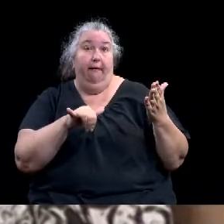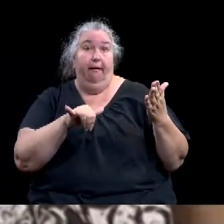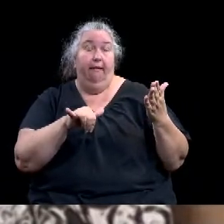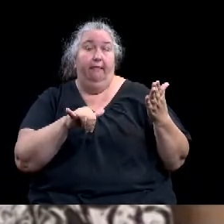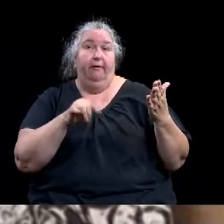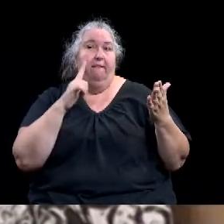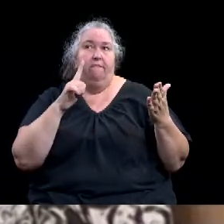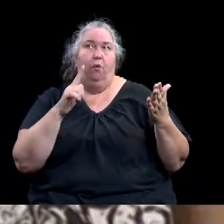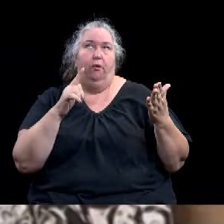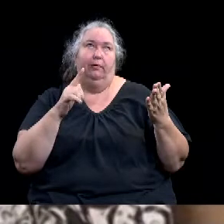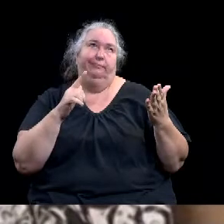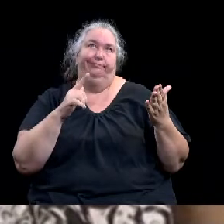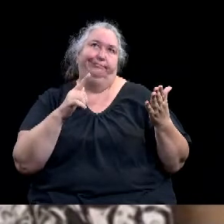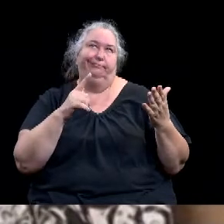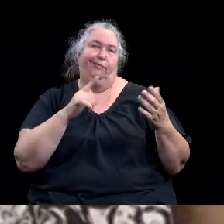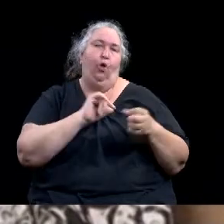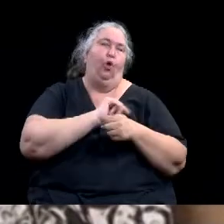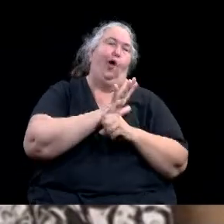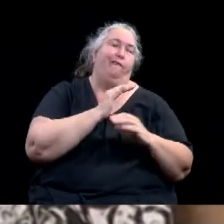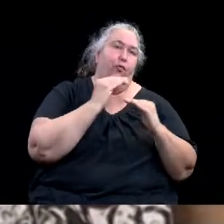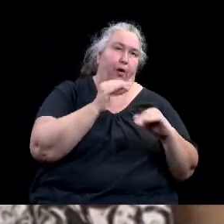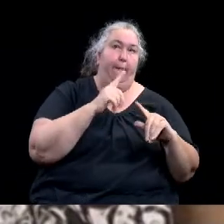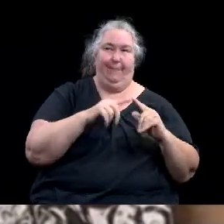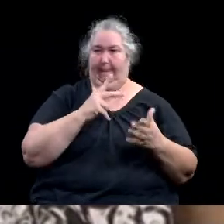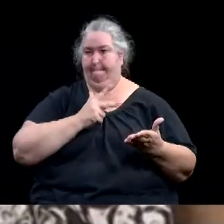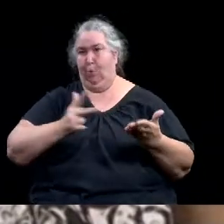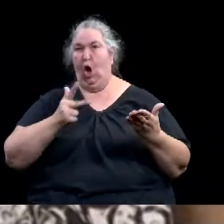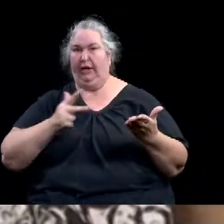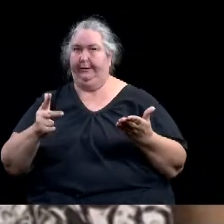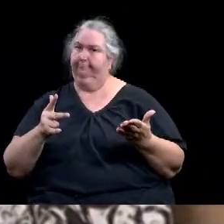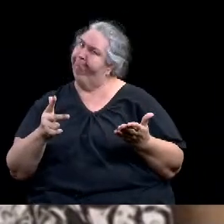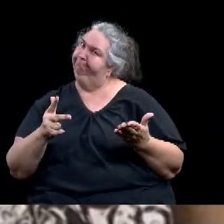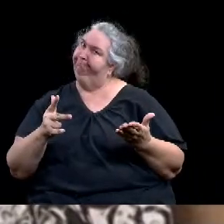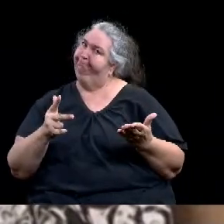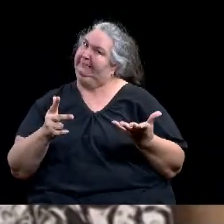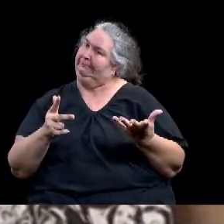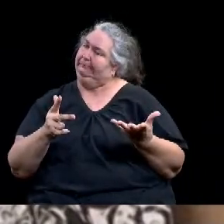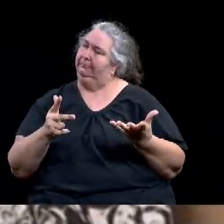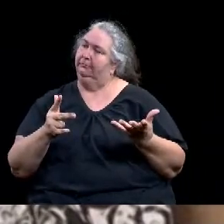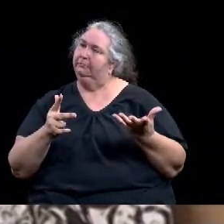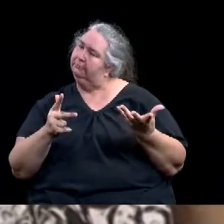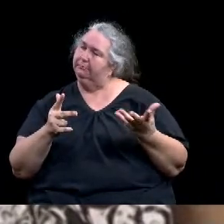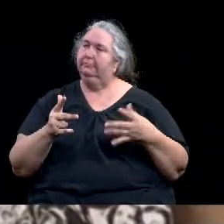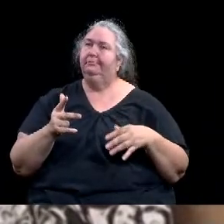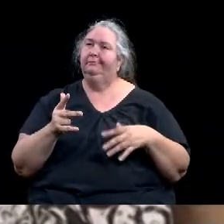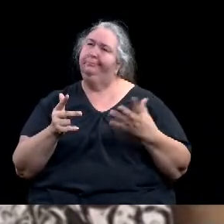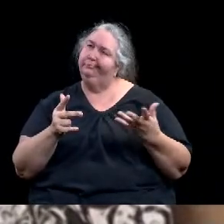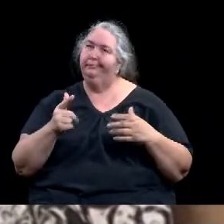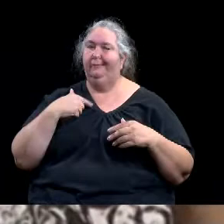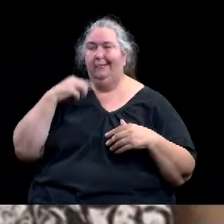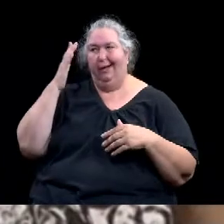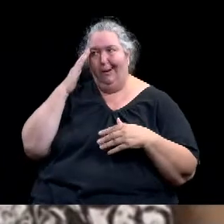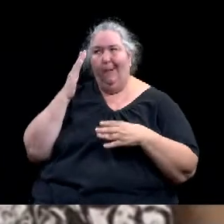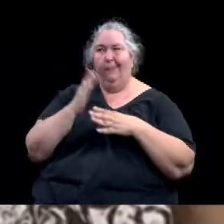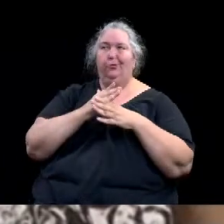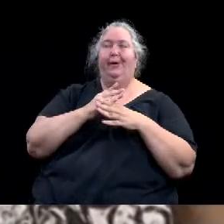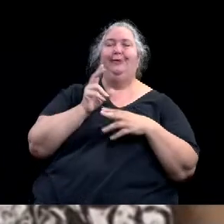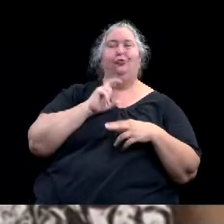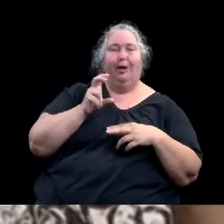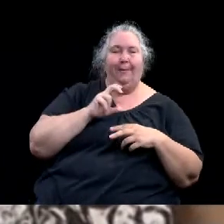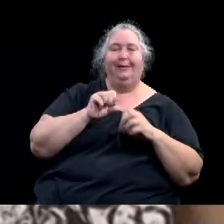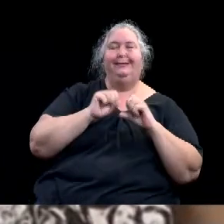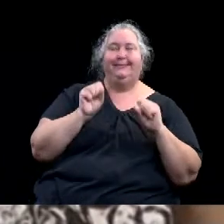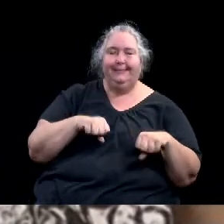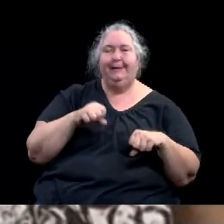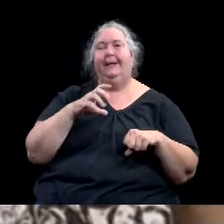between our transportation system and our parks and rec staff, something will be worked out and there will be like a regular shuttle flow or whatever, but,